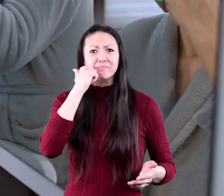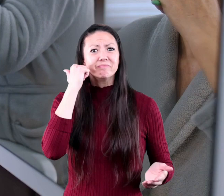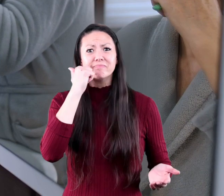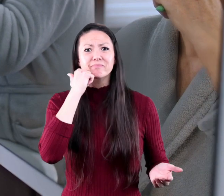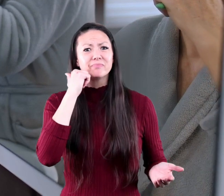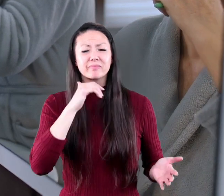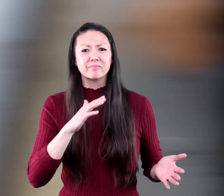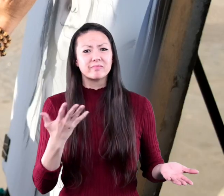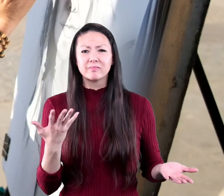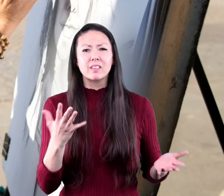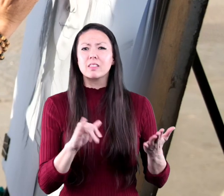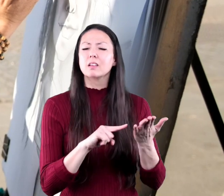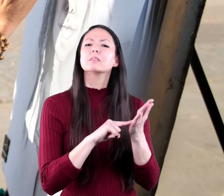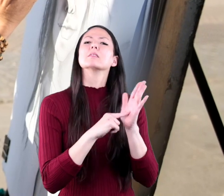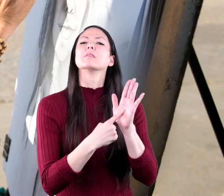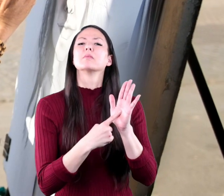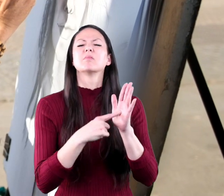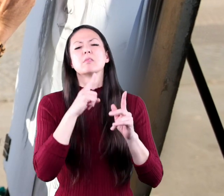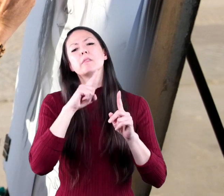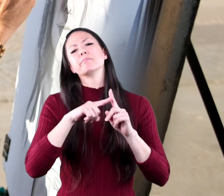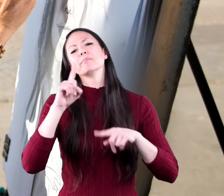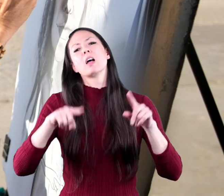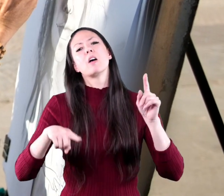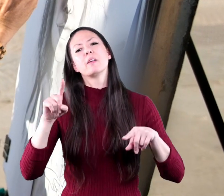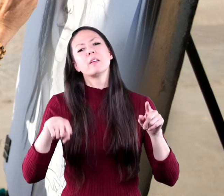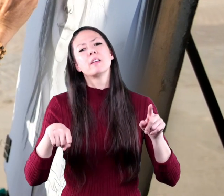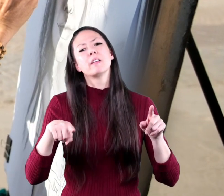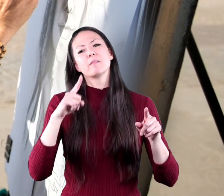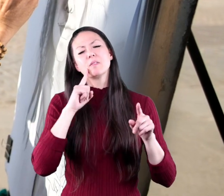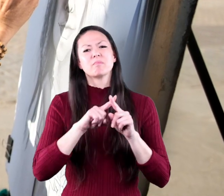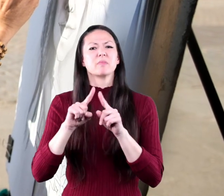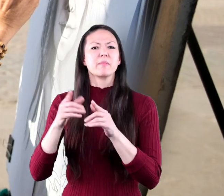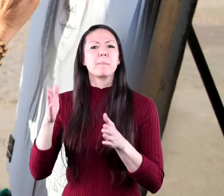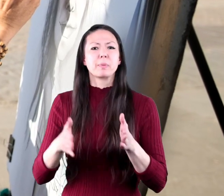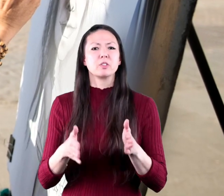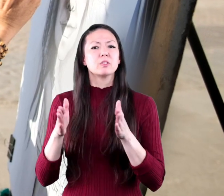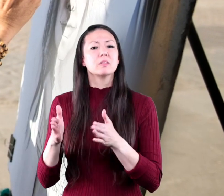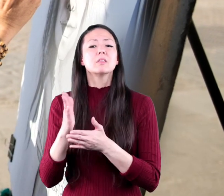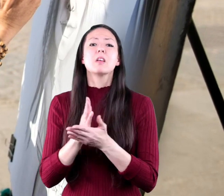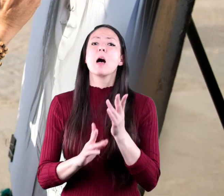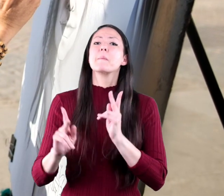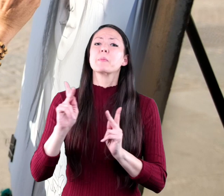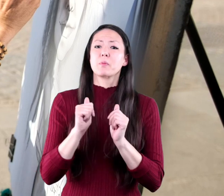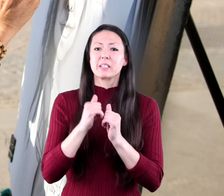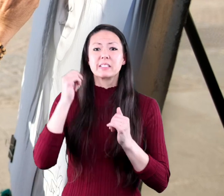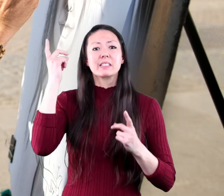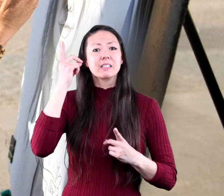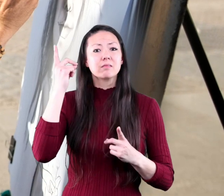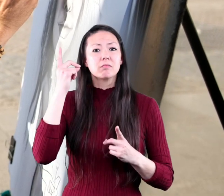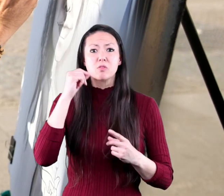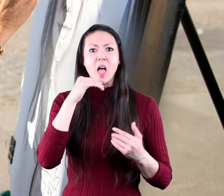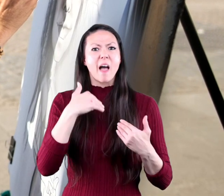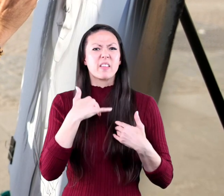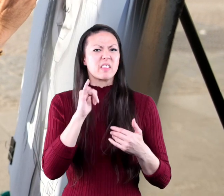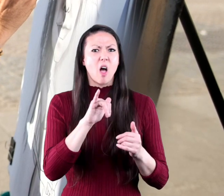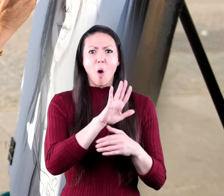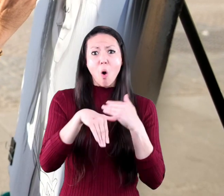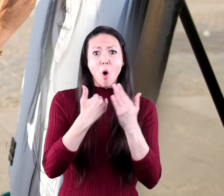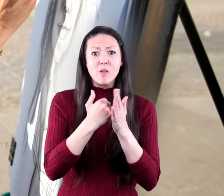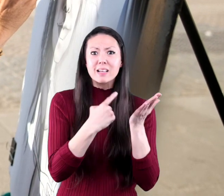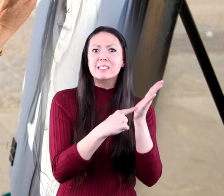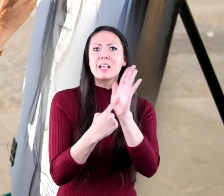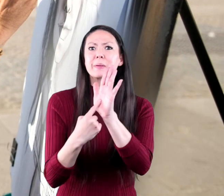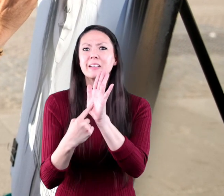symptoms will vary from person to person and some people with the disease do not have every single